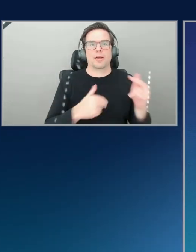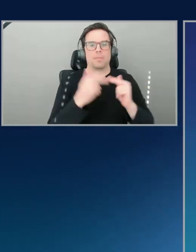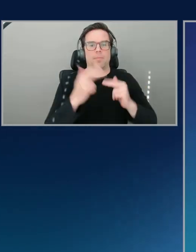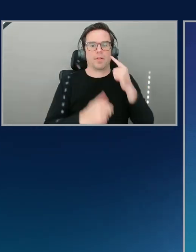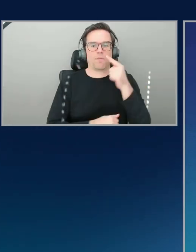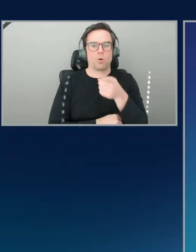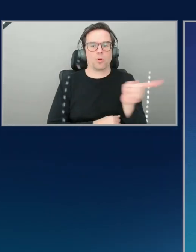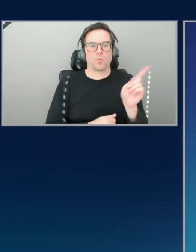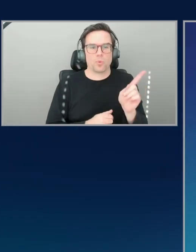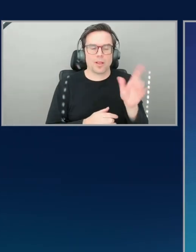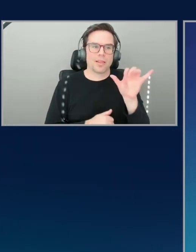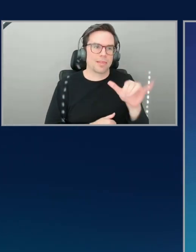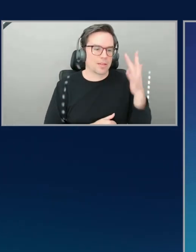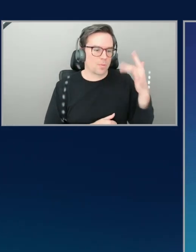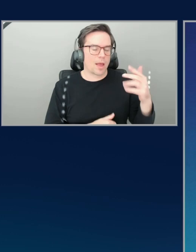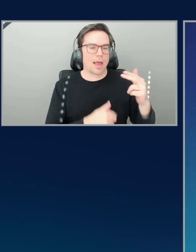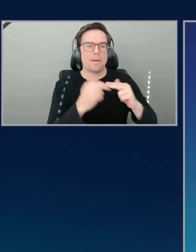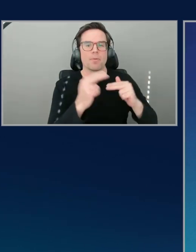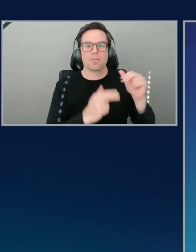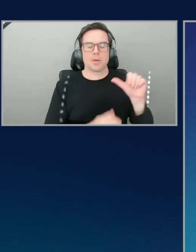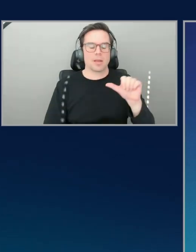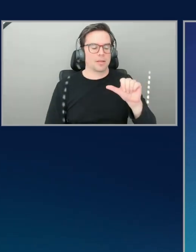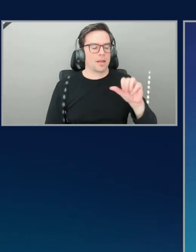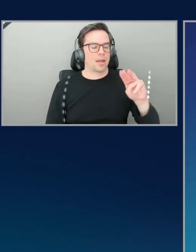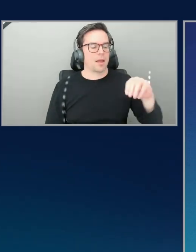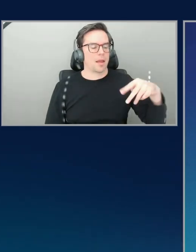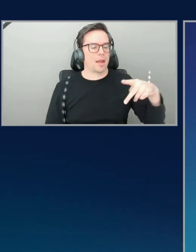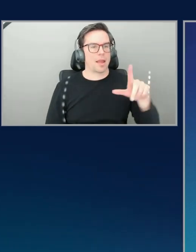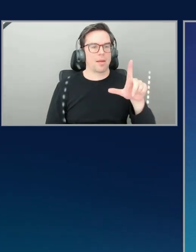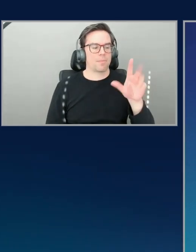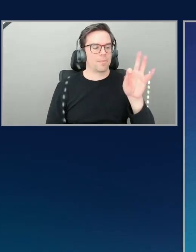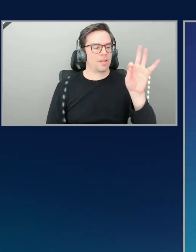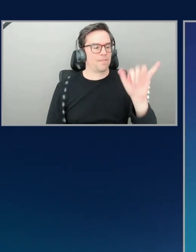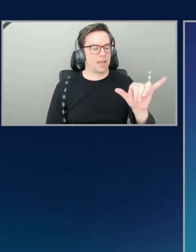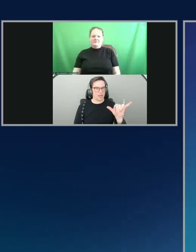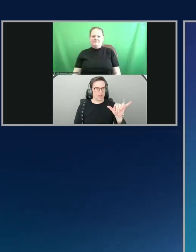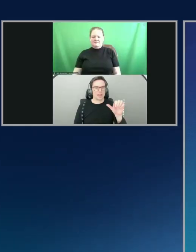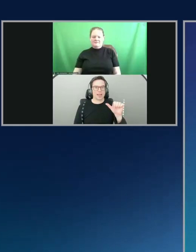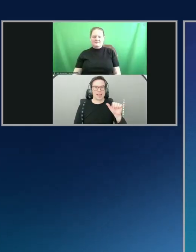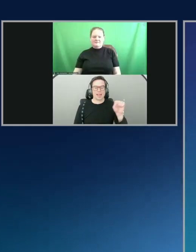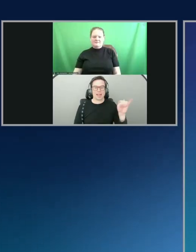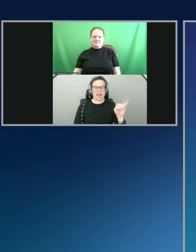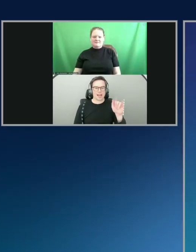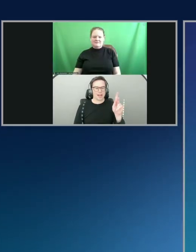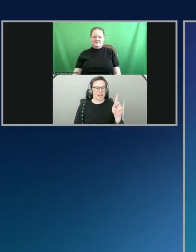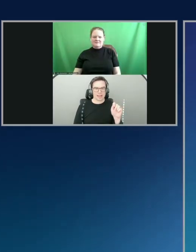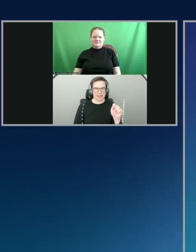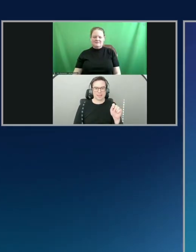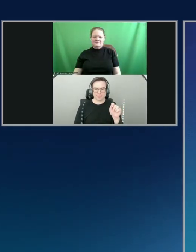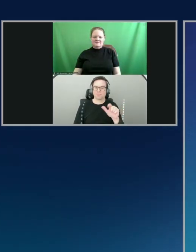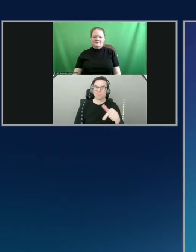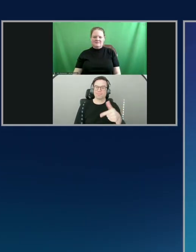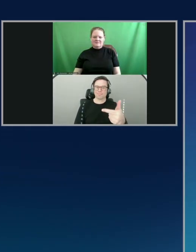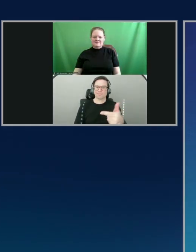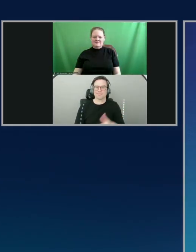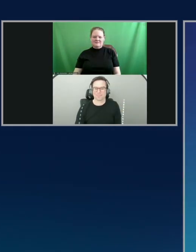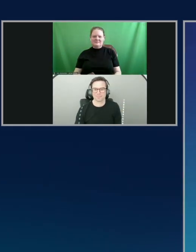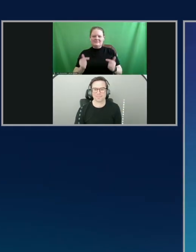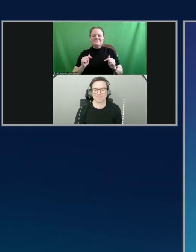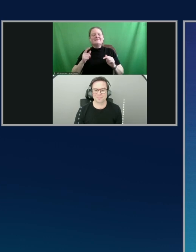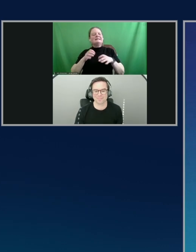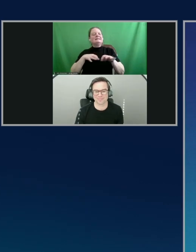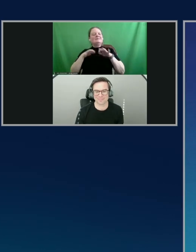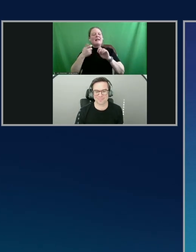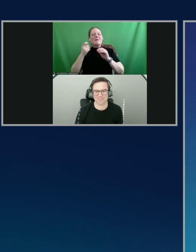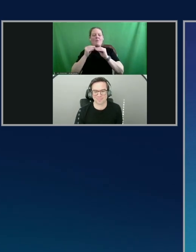AI kit. To back up a little bit into what Amplify is, it makes it easy for front-end and full-stack developers to build out